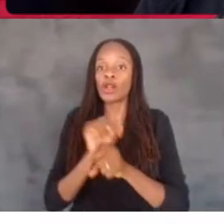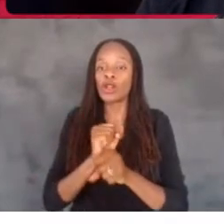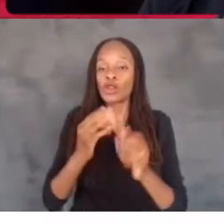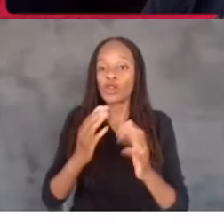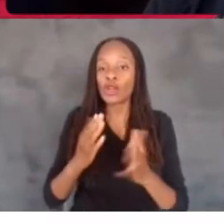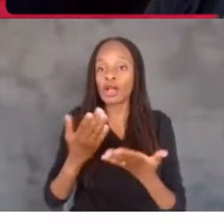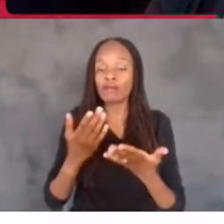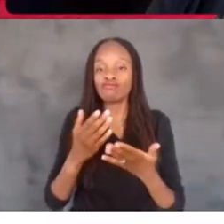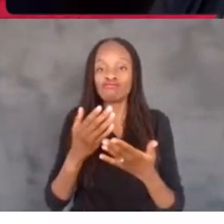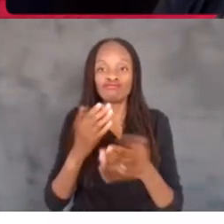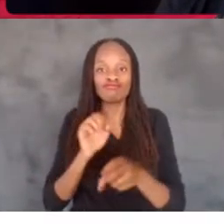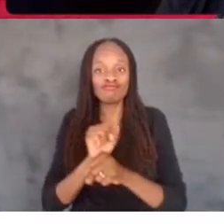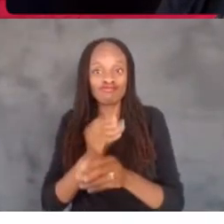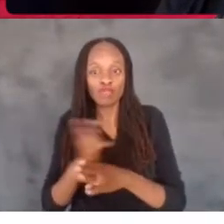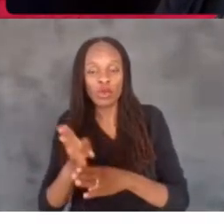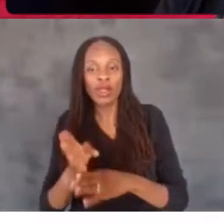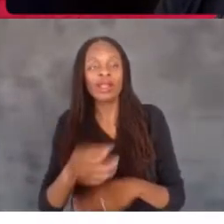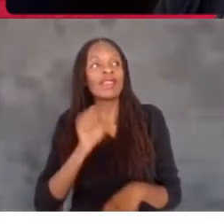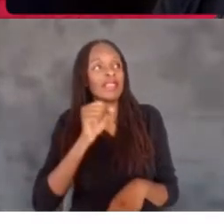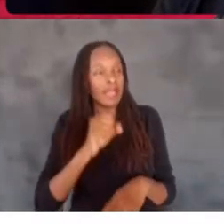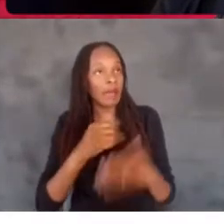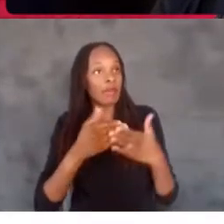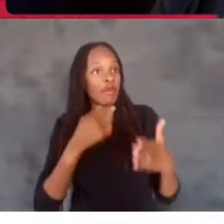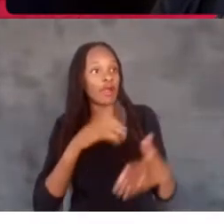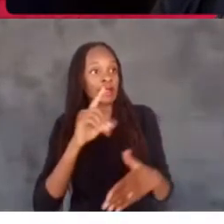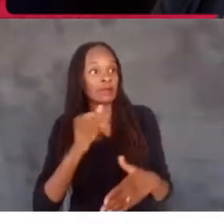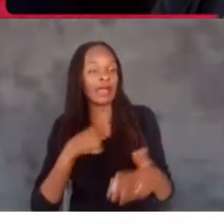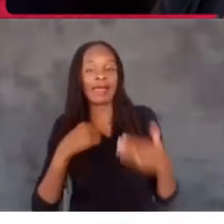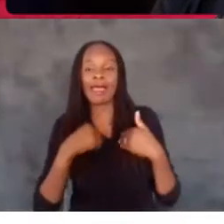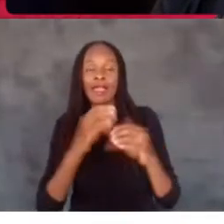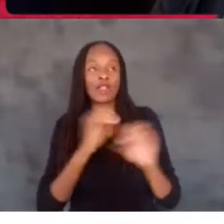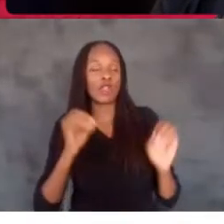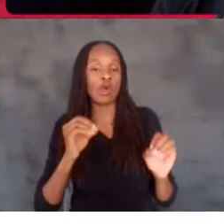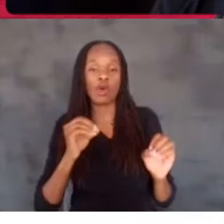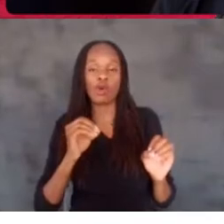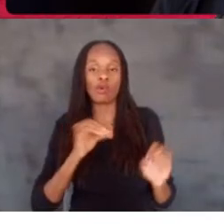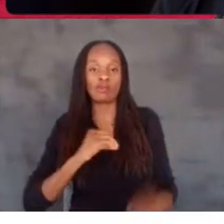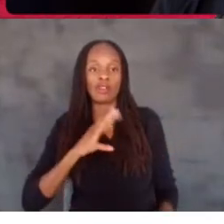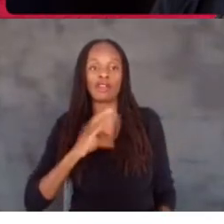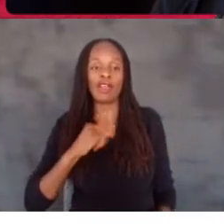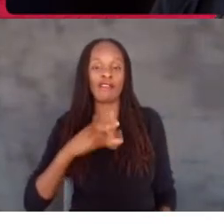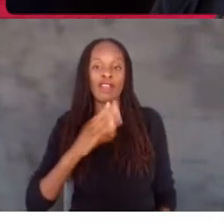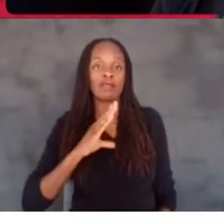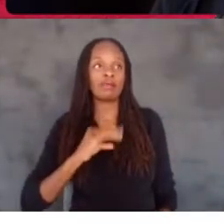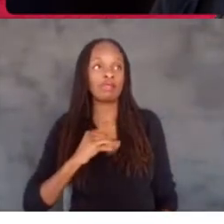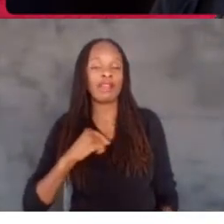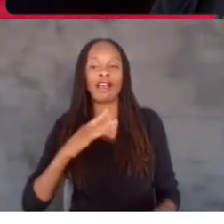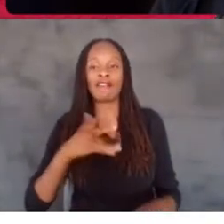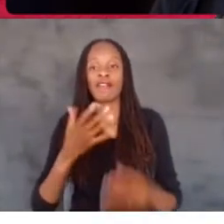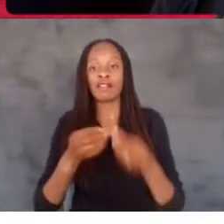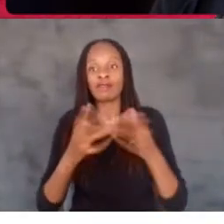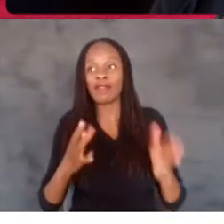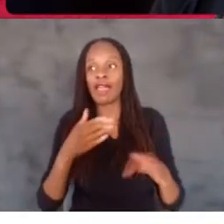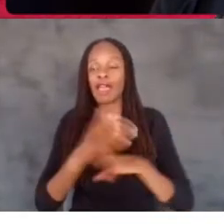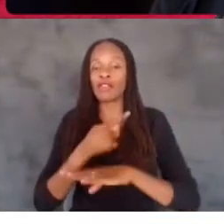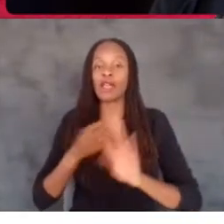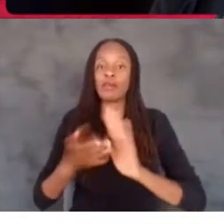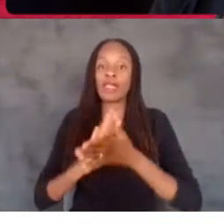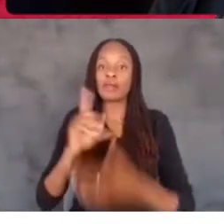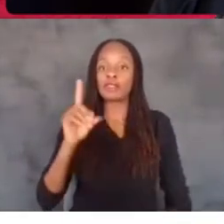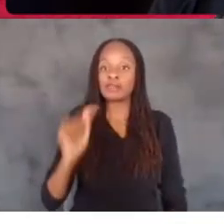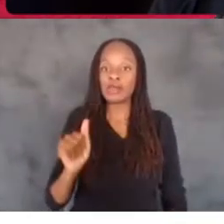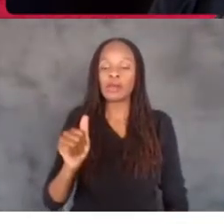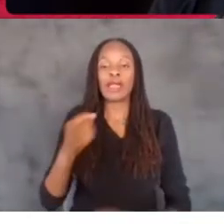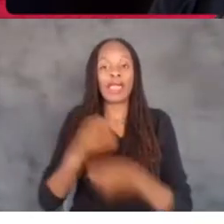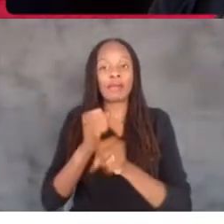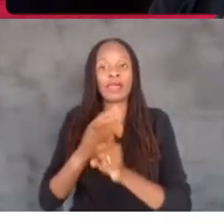before I was disabled, you know, I got disabled. I had no confidence in myself and I was just completely lost. And then when I became disabled, it focused, it